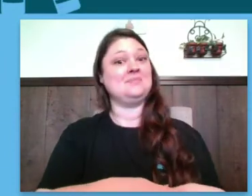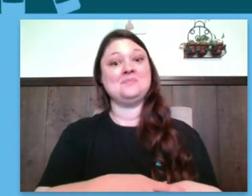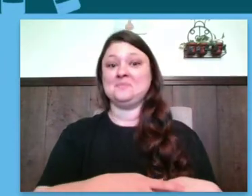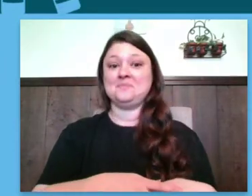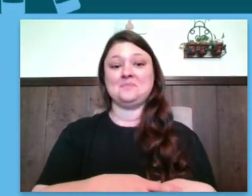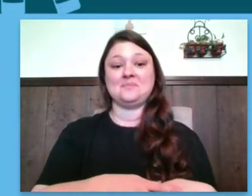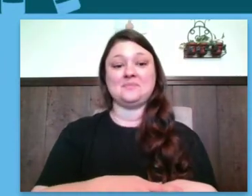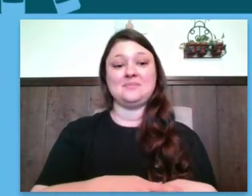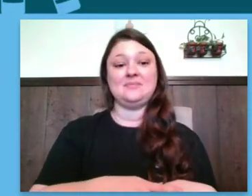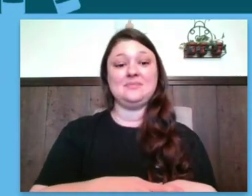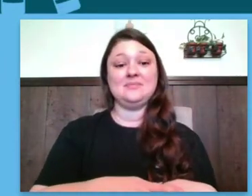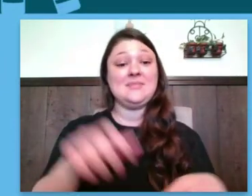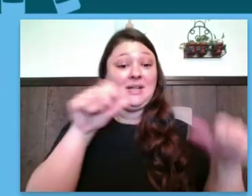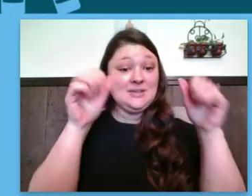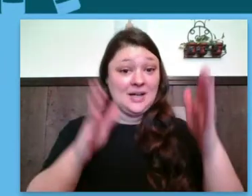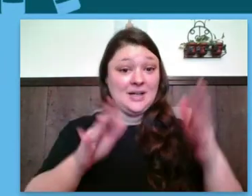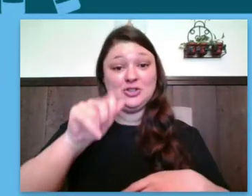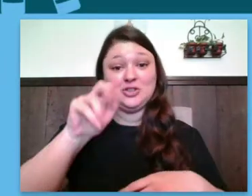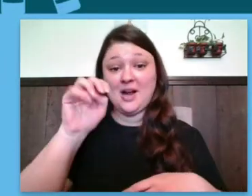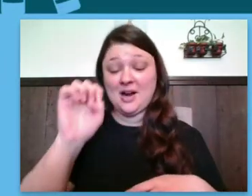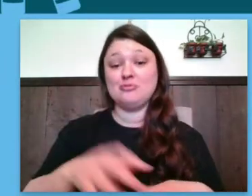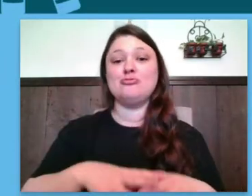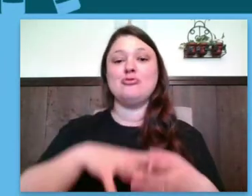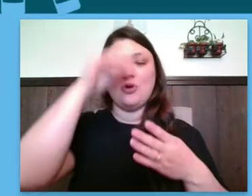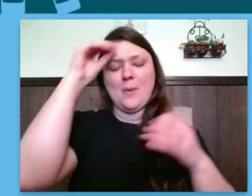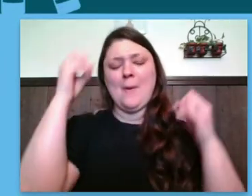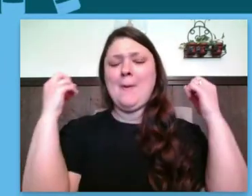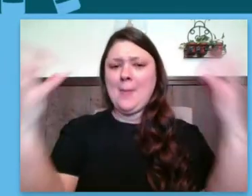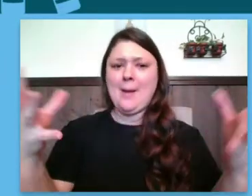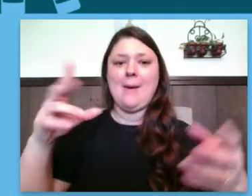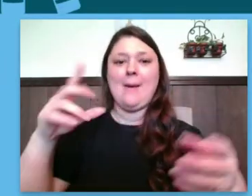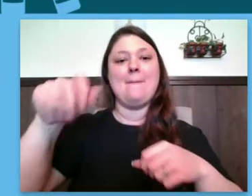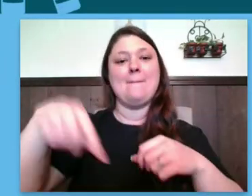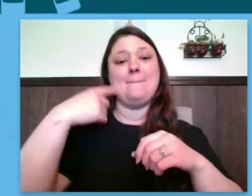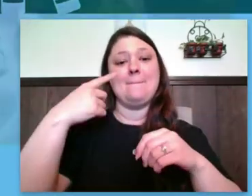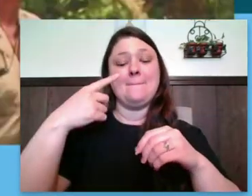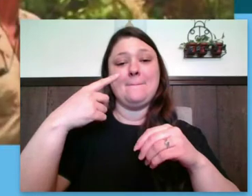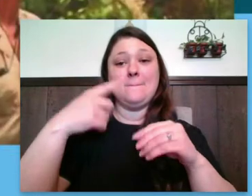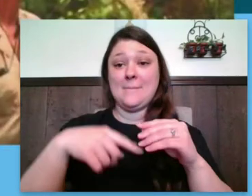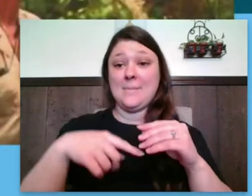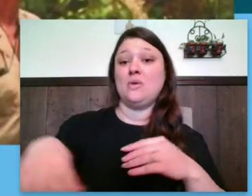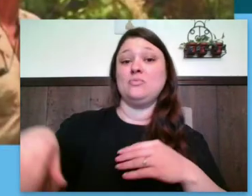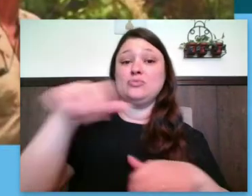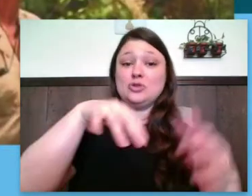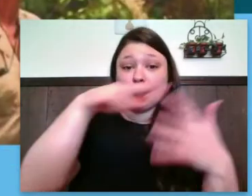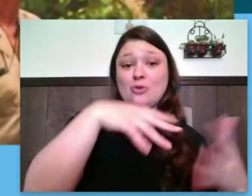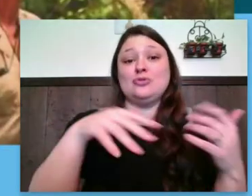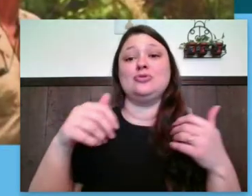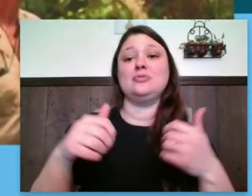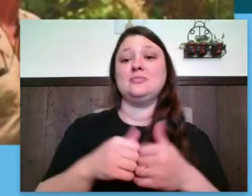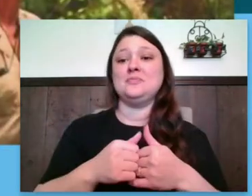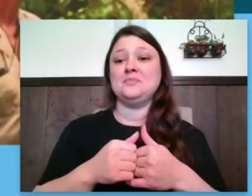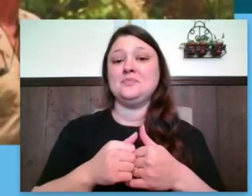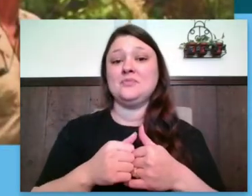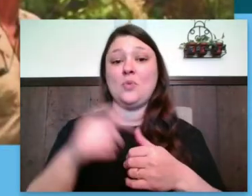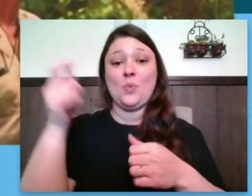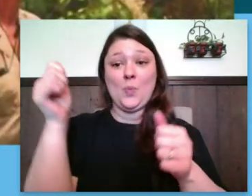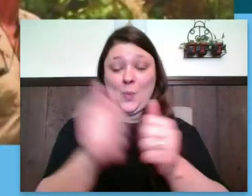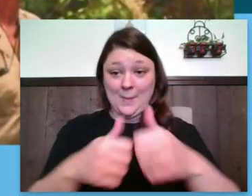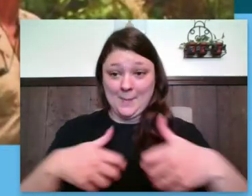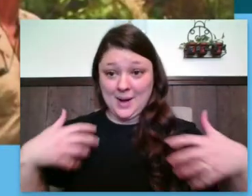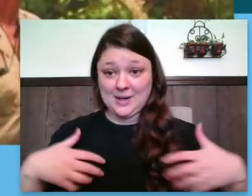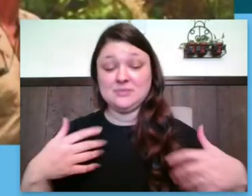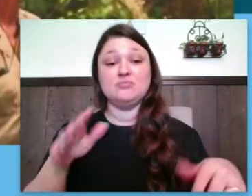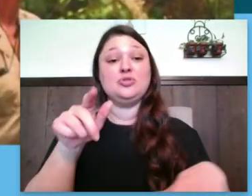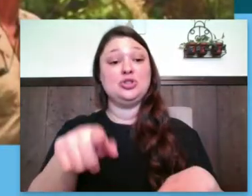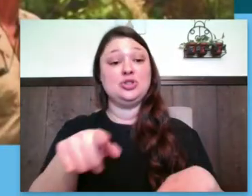Jane learned a lot about the social interactions of chimpanzees. In her book, In the Shadow of Man, she